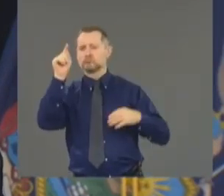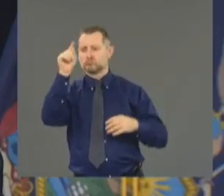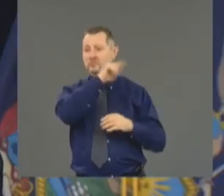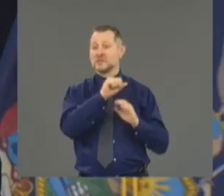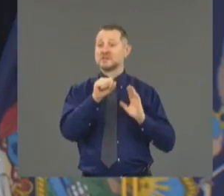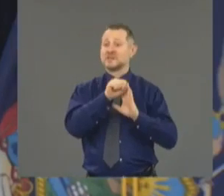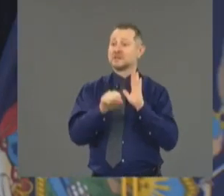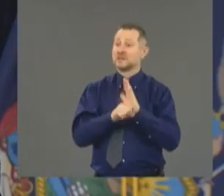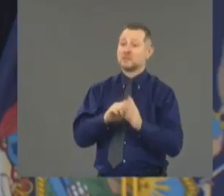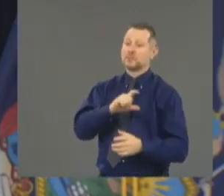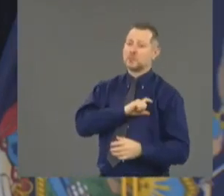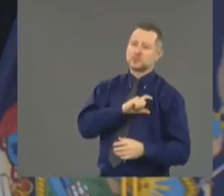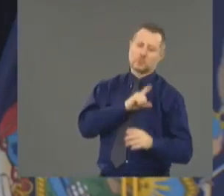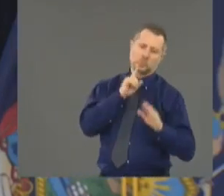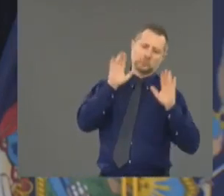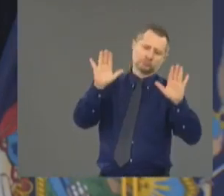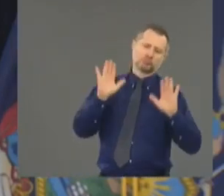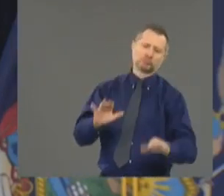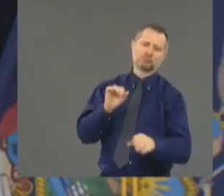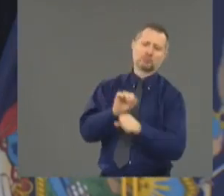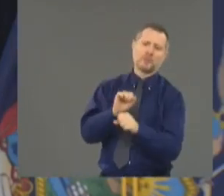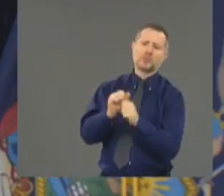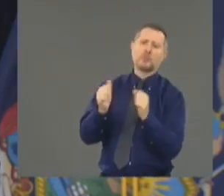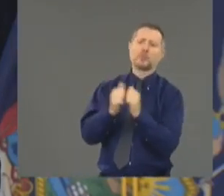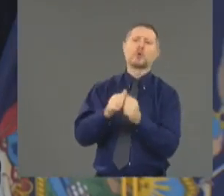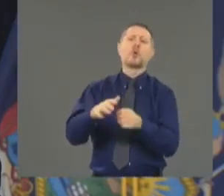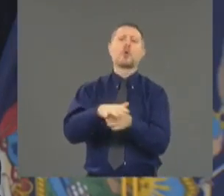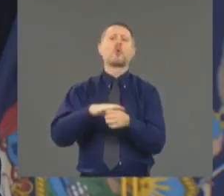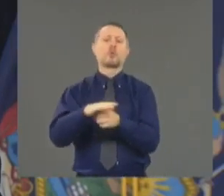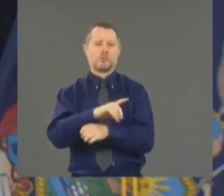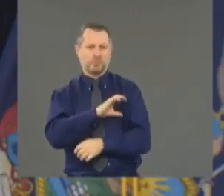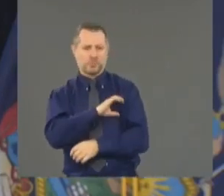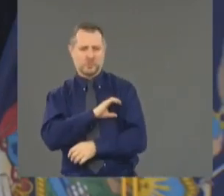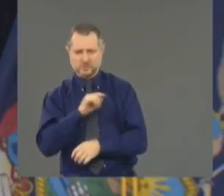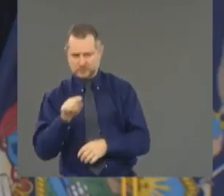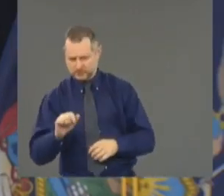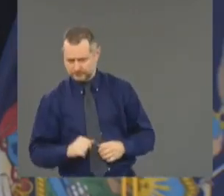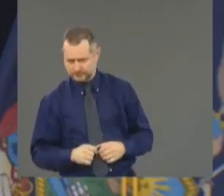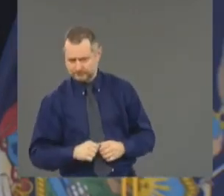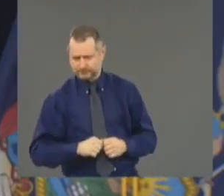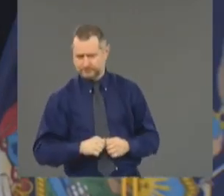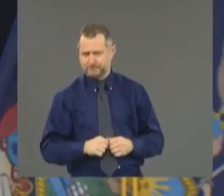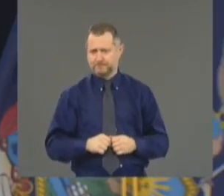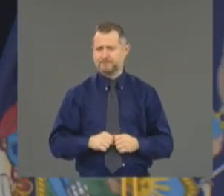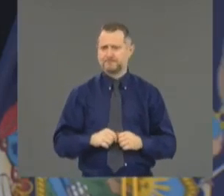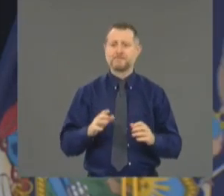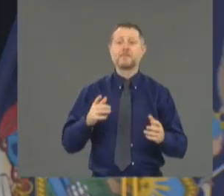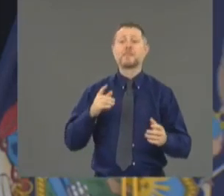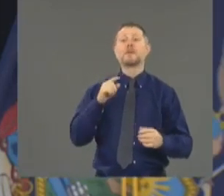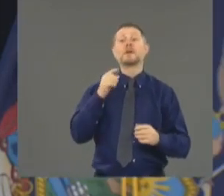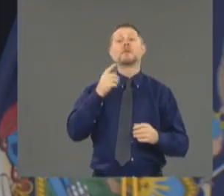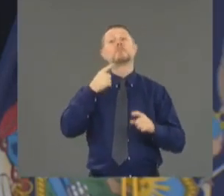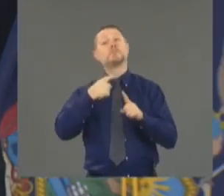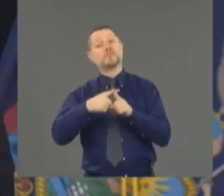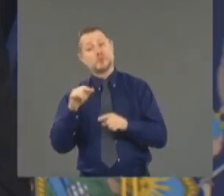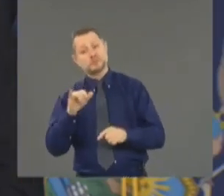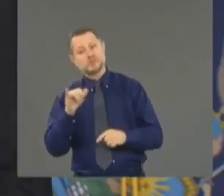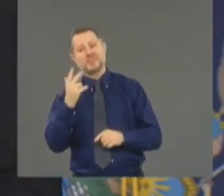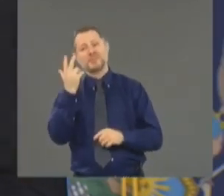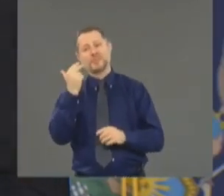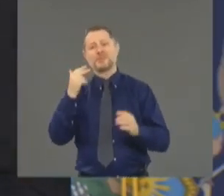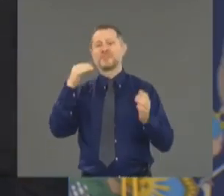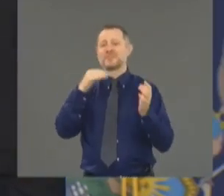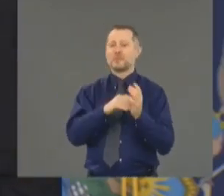done an extraordinary job working with the local police departments. And we have 13,000 National Guard